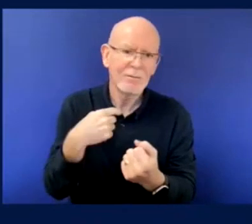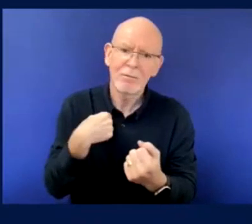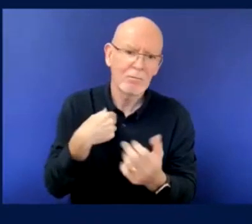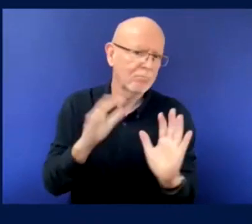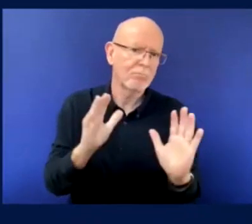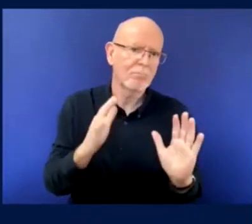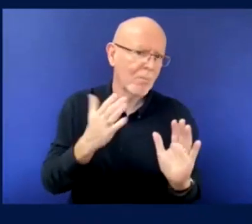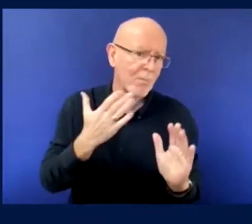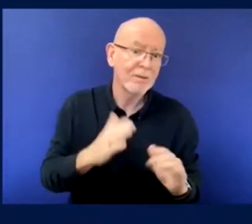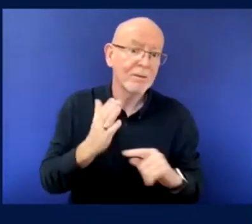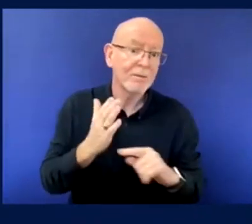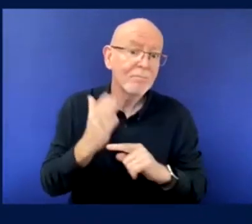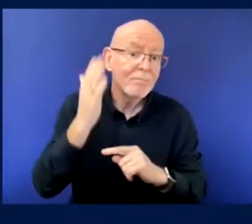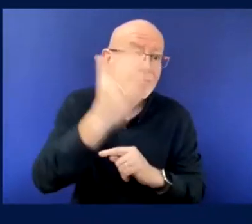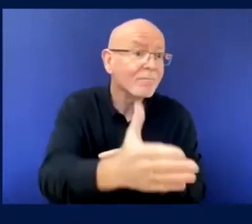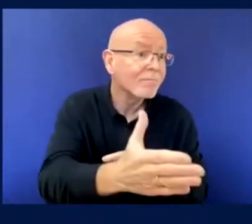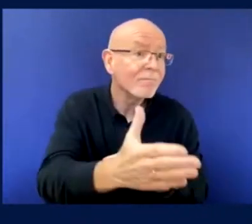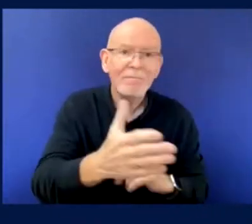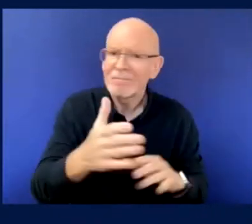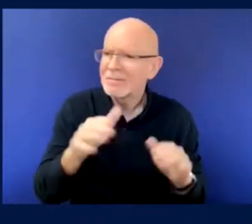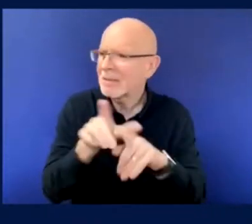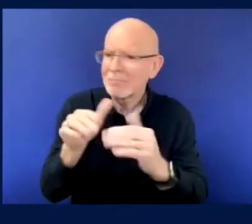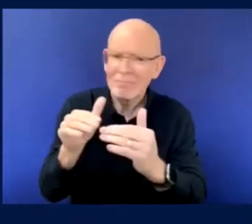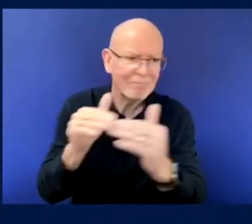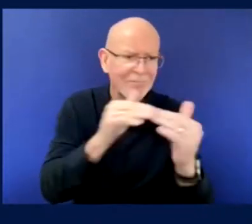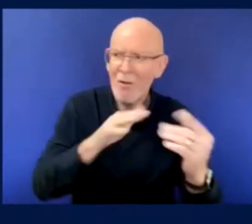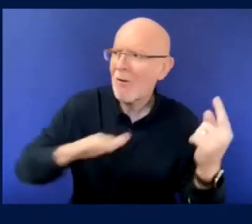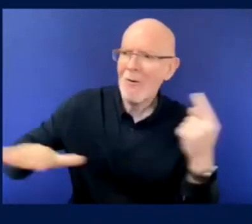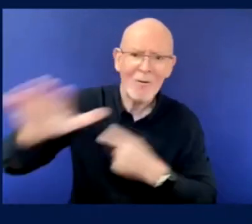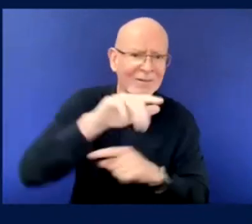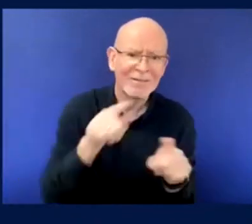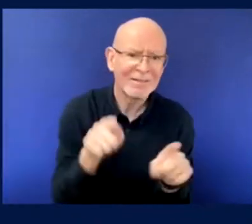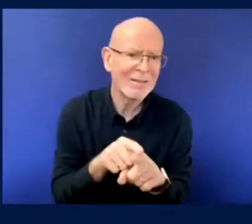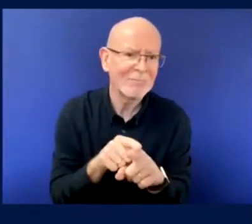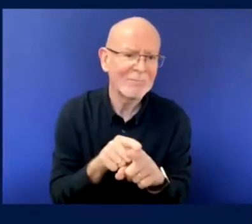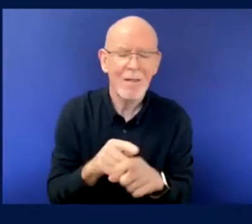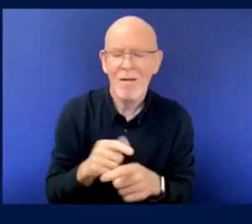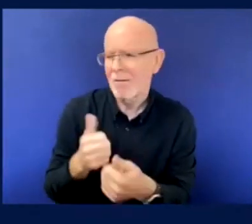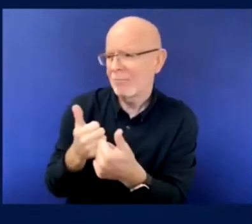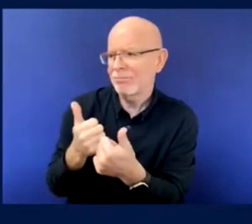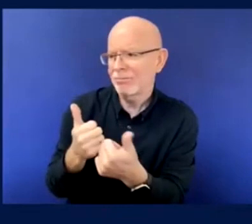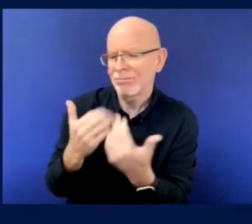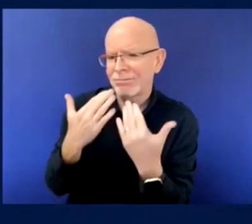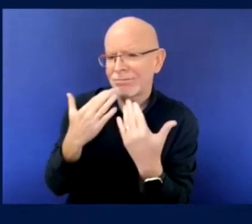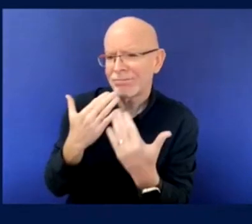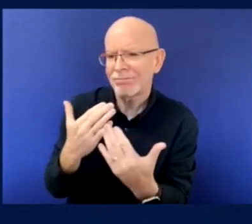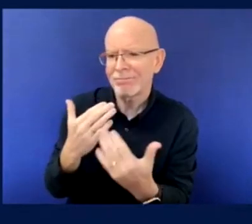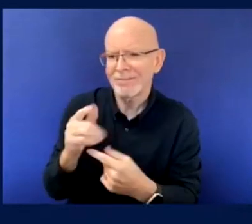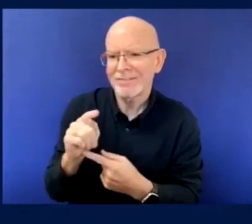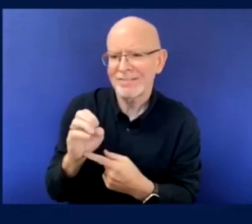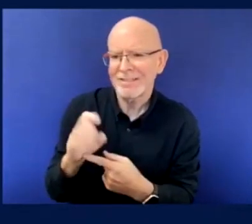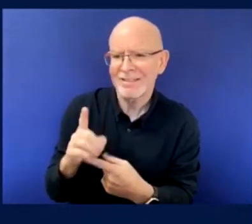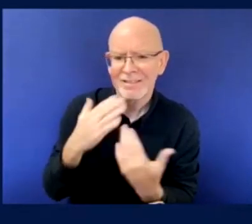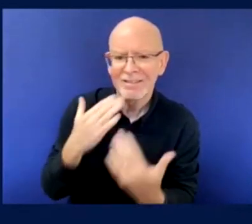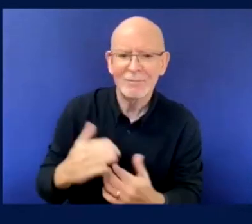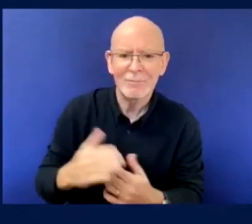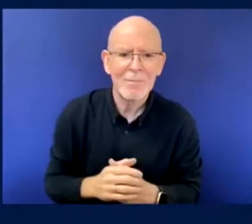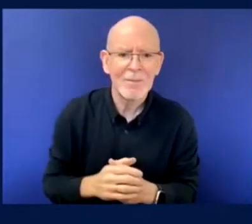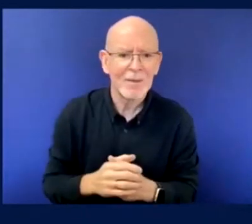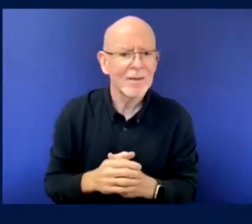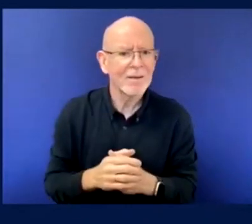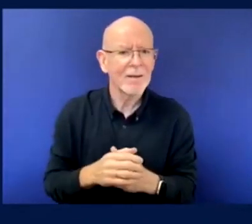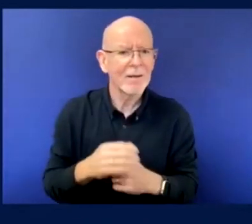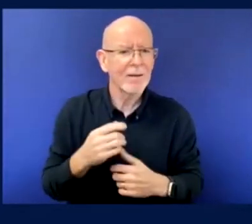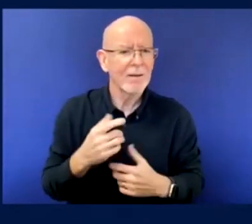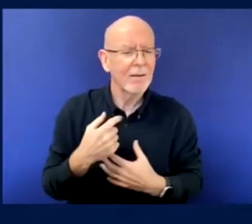often, often when I call the, when I go hopping in the, in the, uh, in our countries, I call the